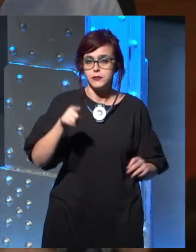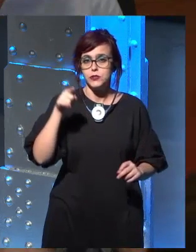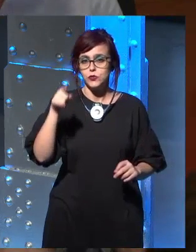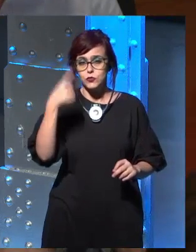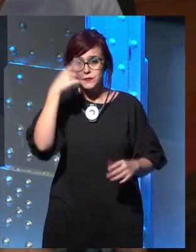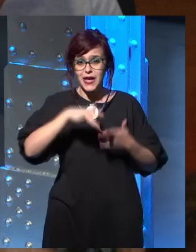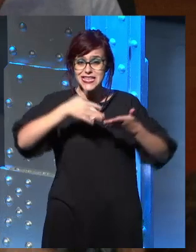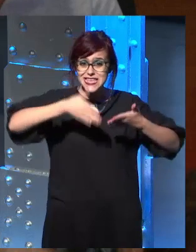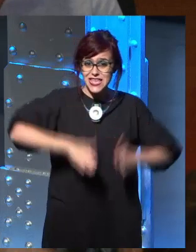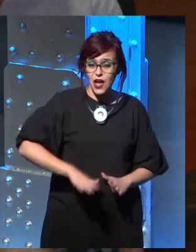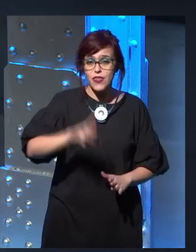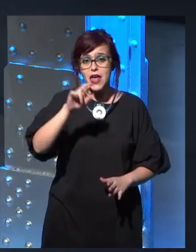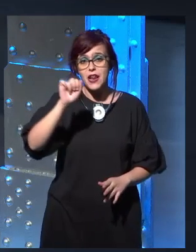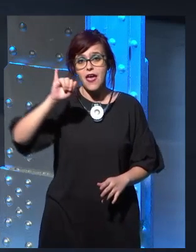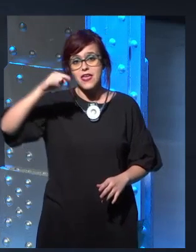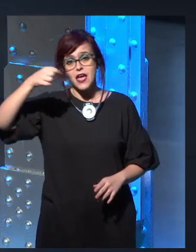Yes.